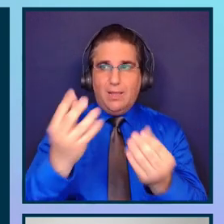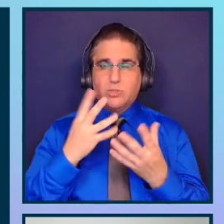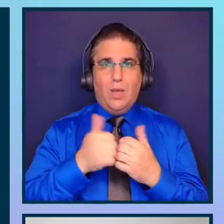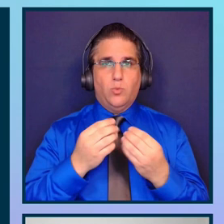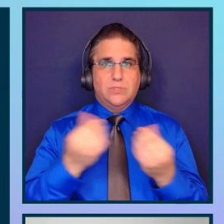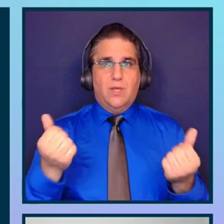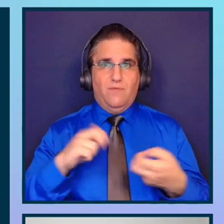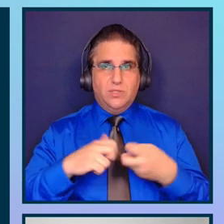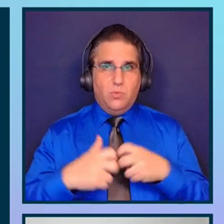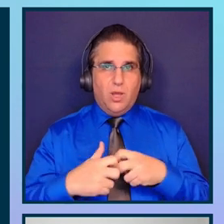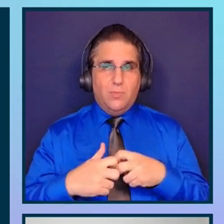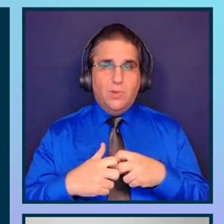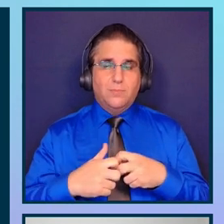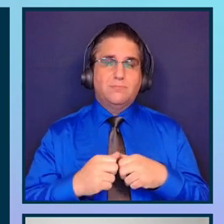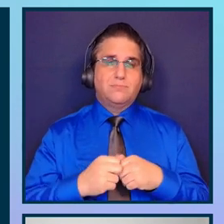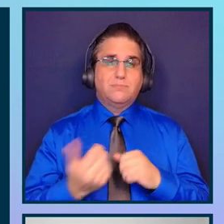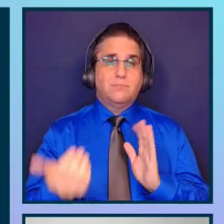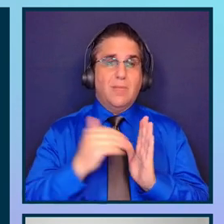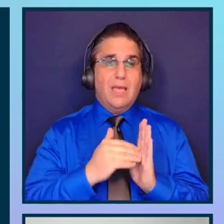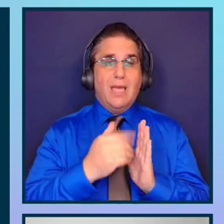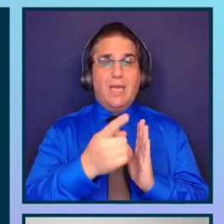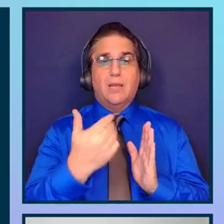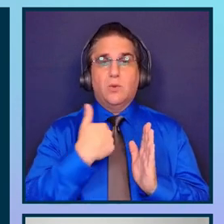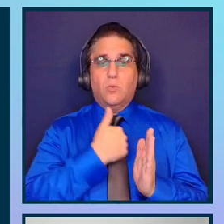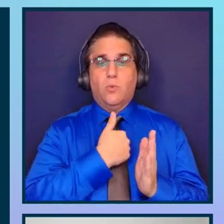solve this problem. And as well,